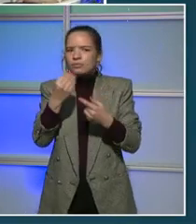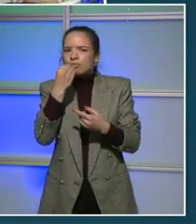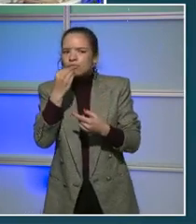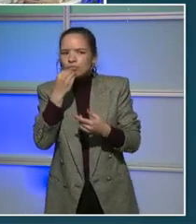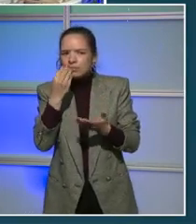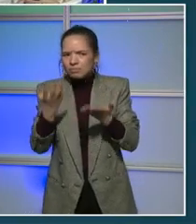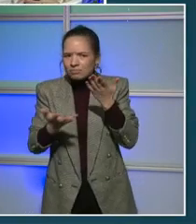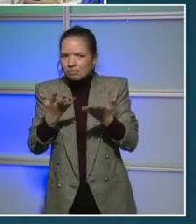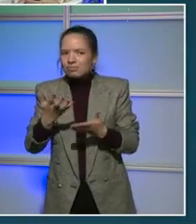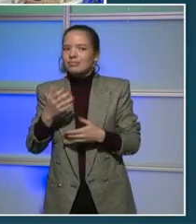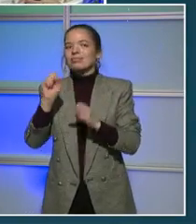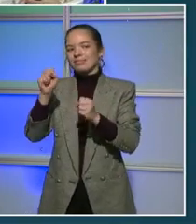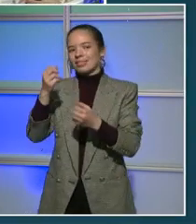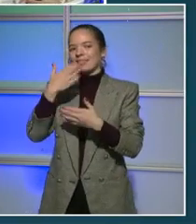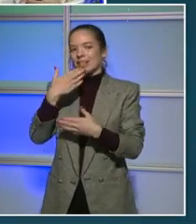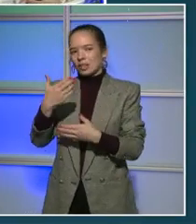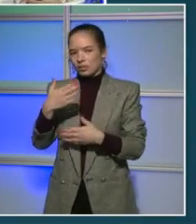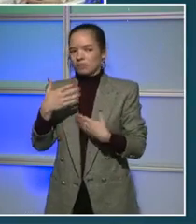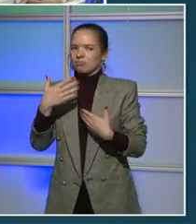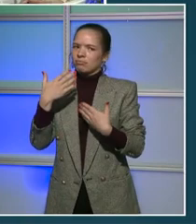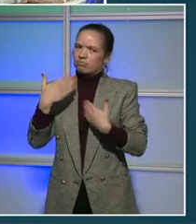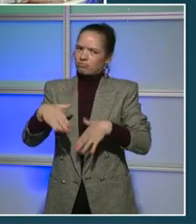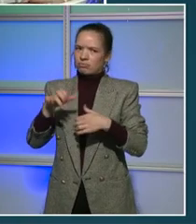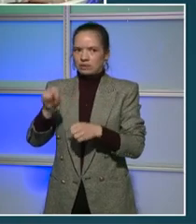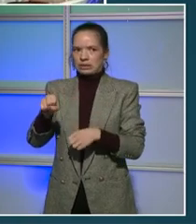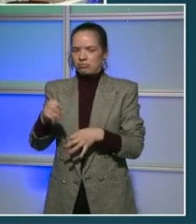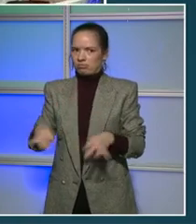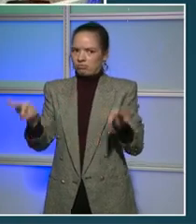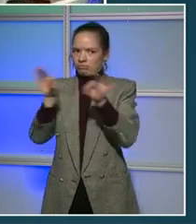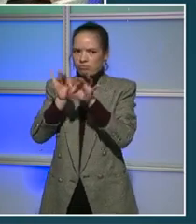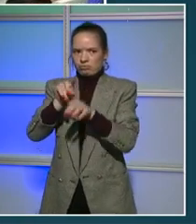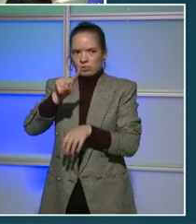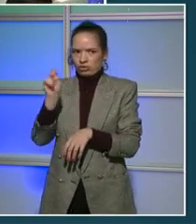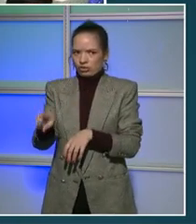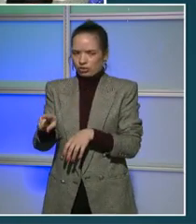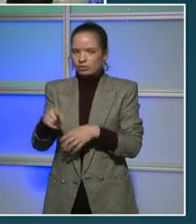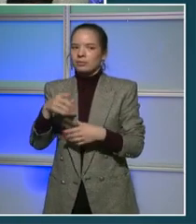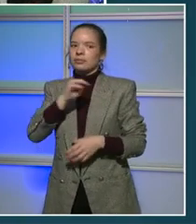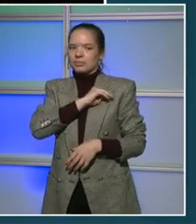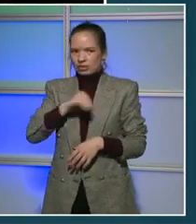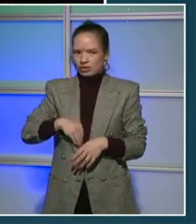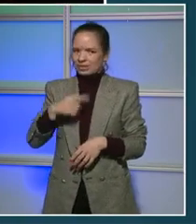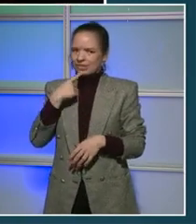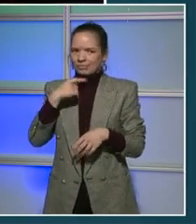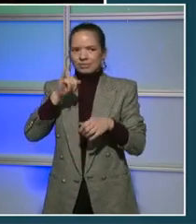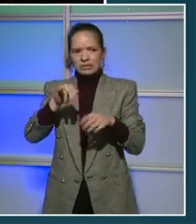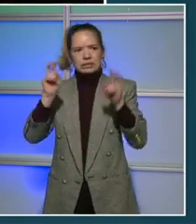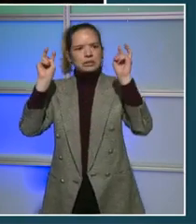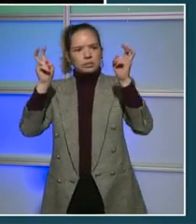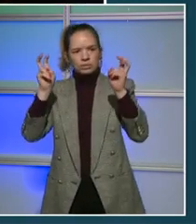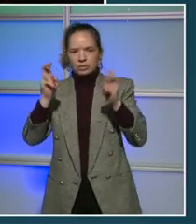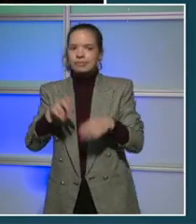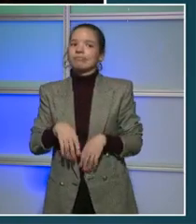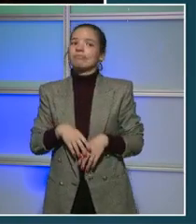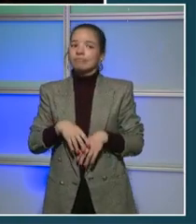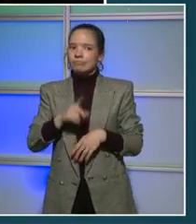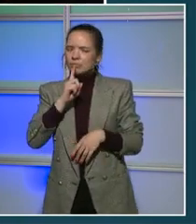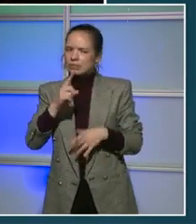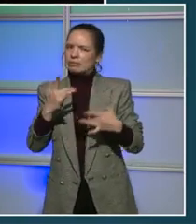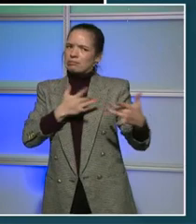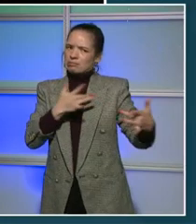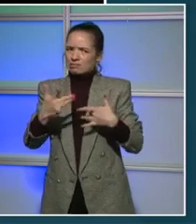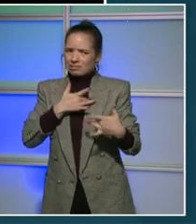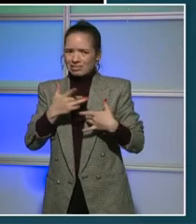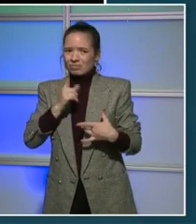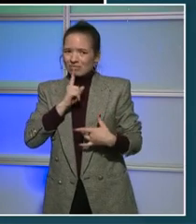much, Mayor. Thank you for the very, very important question. As the mayor said, this is a topic we're deeply concerned about and deeply engaged in. We've asked the